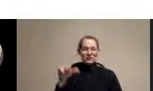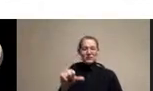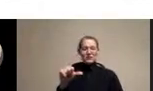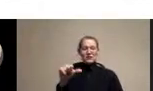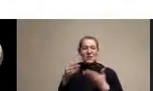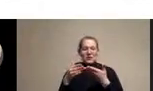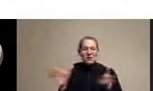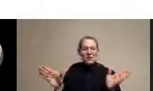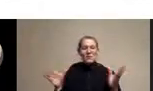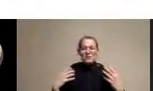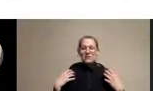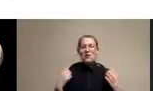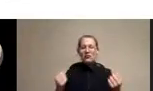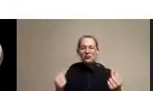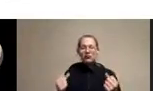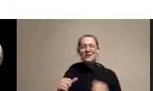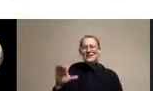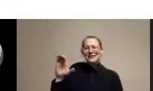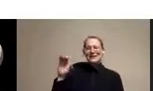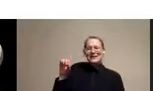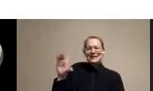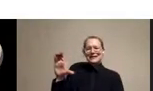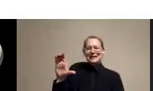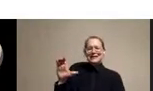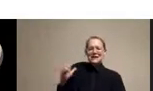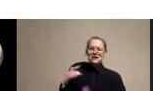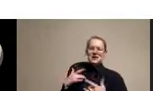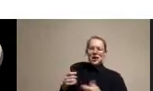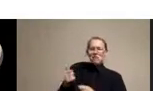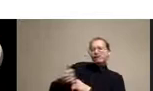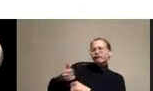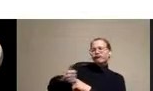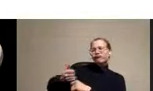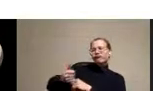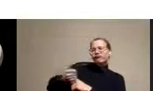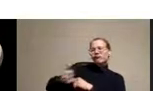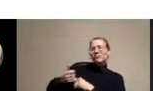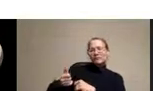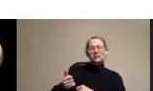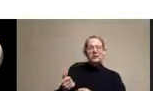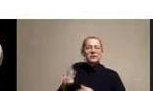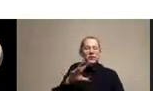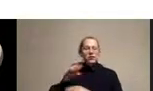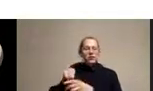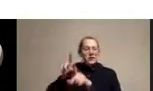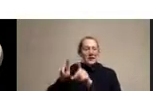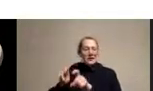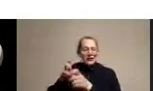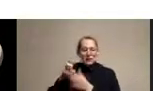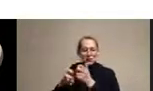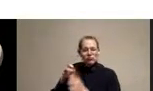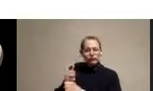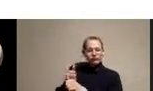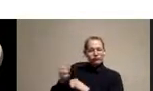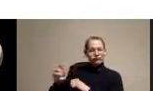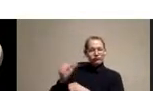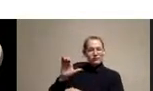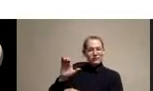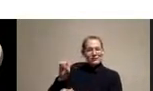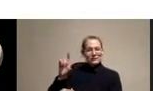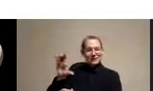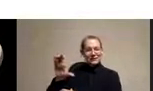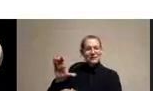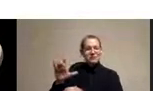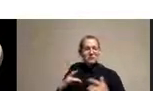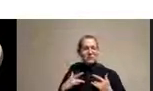blamed for a lot of things, including, for example, the failure on testing. But this is from a piece on this. And if you look at the sub lead, you